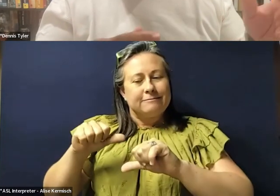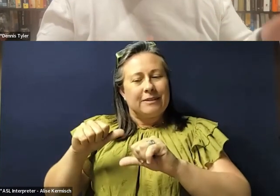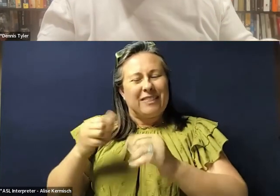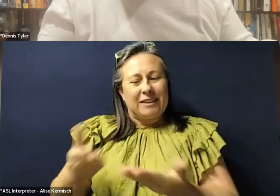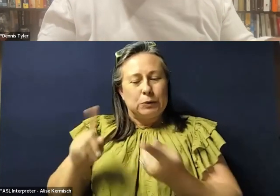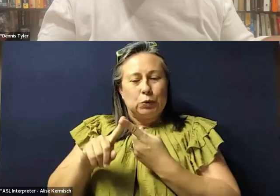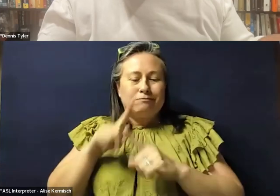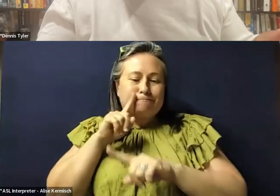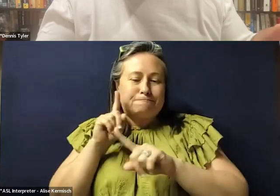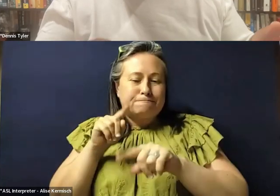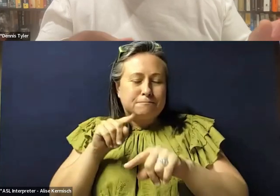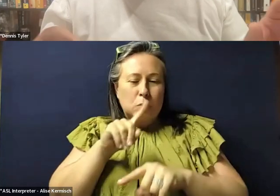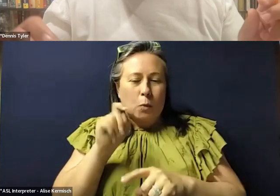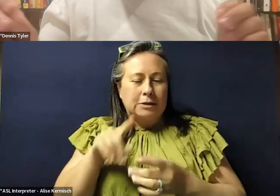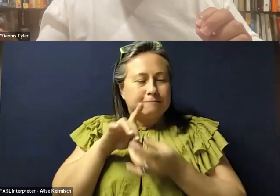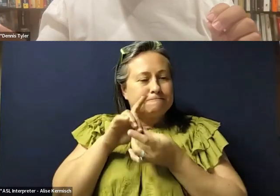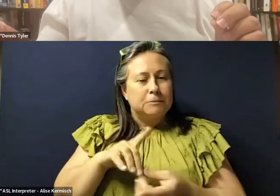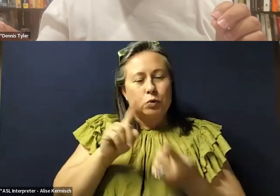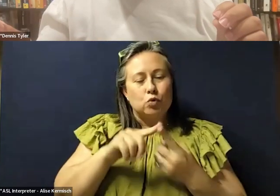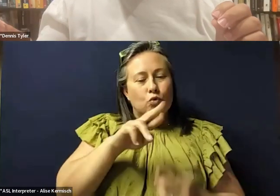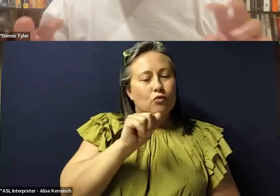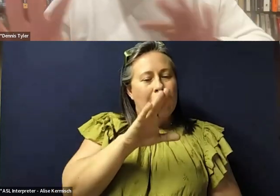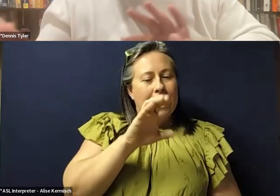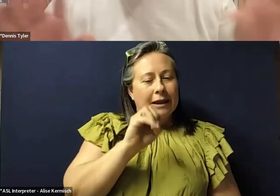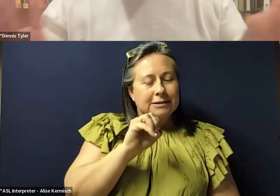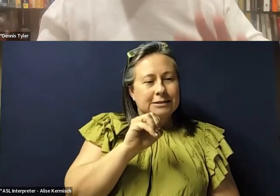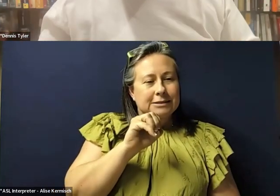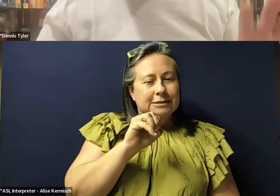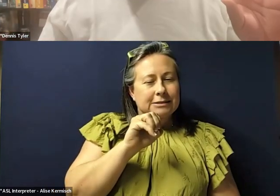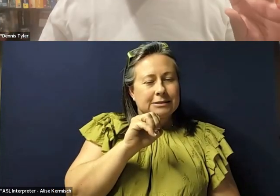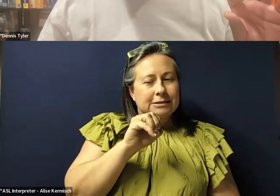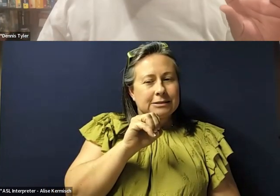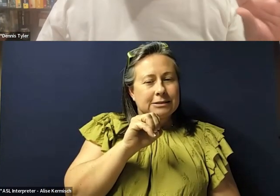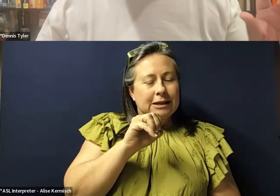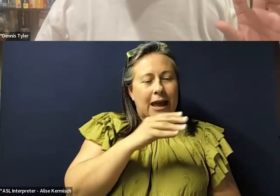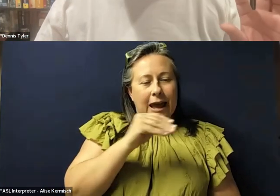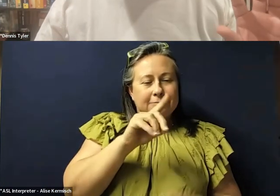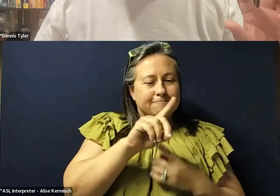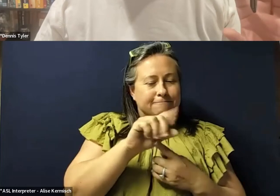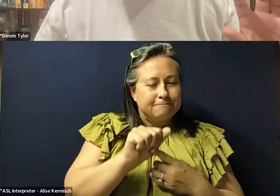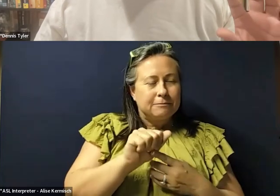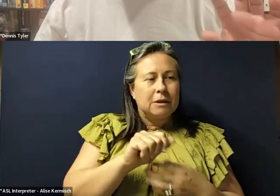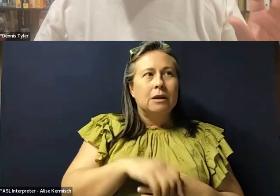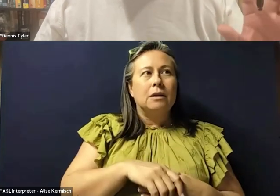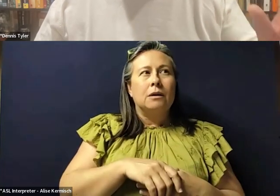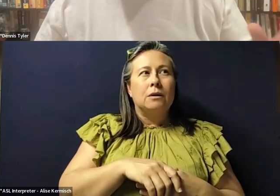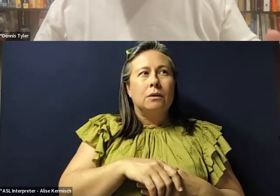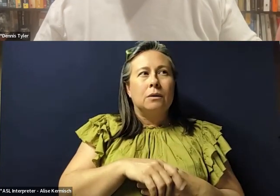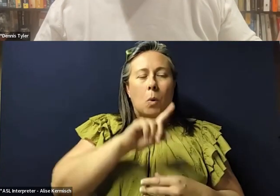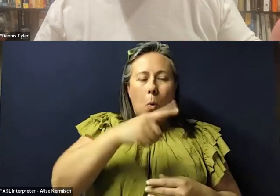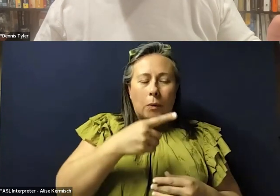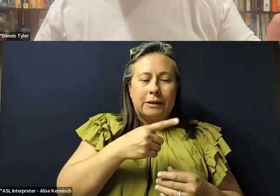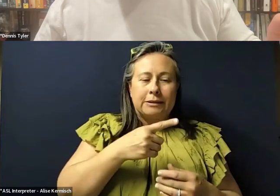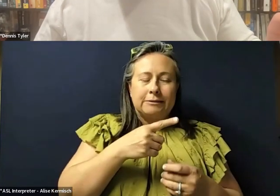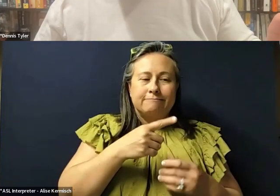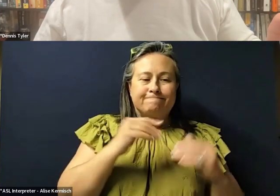around race and disability are only as good as